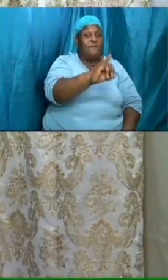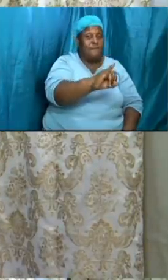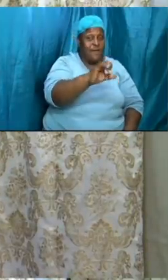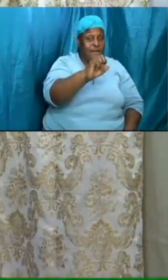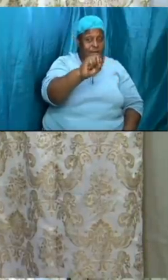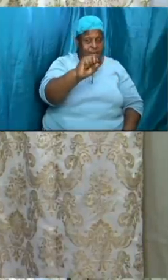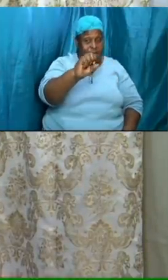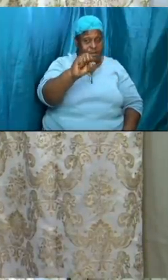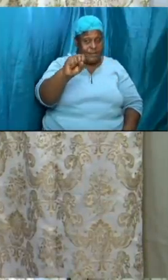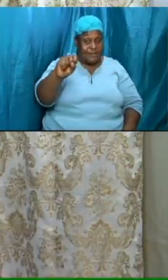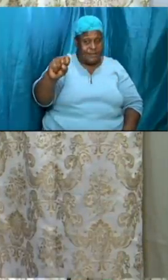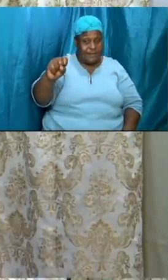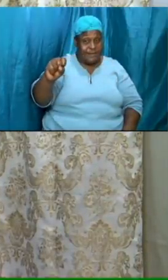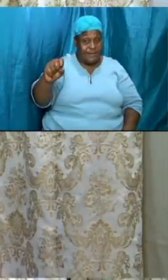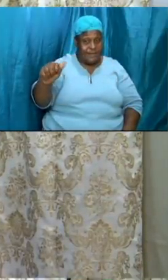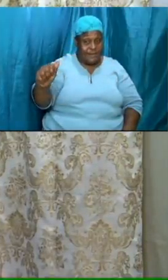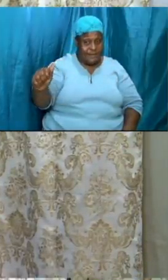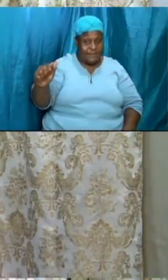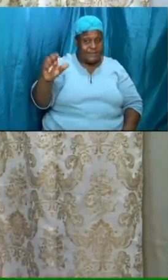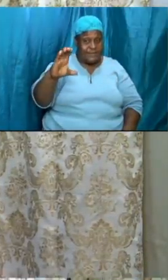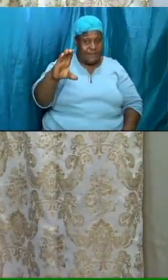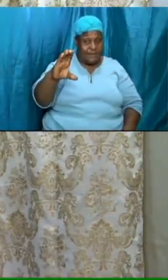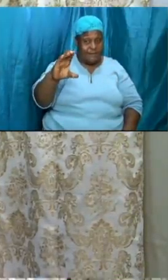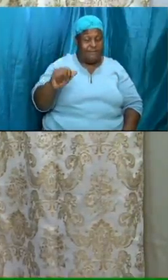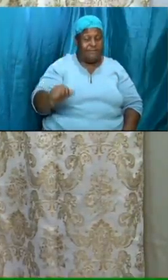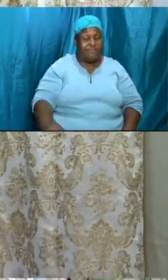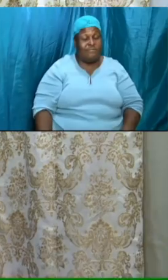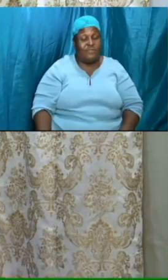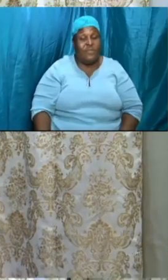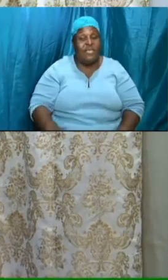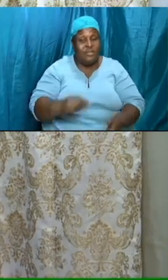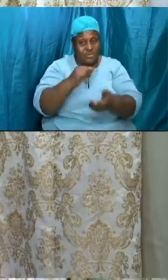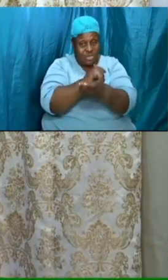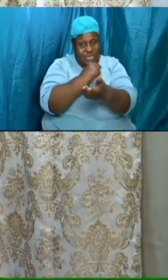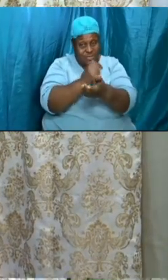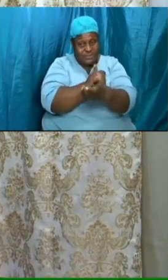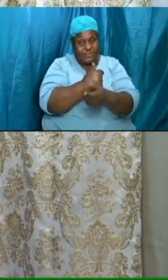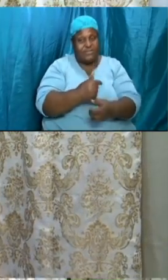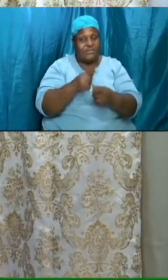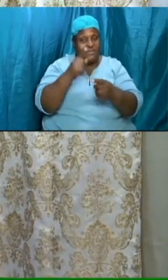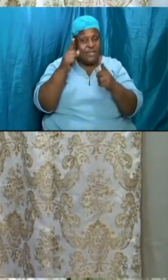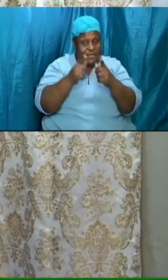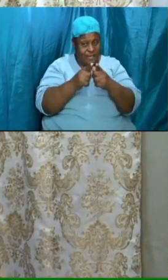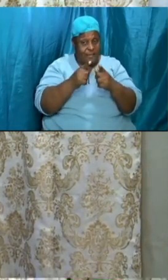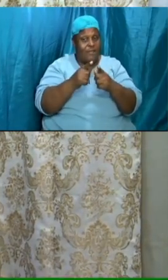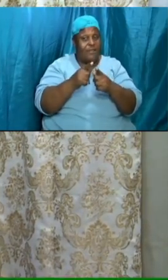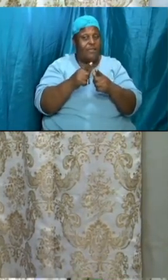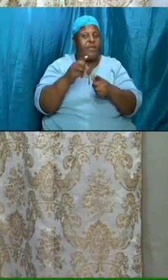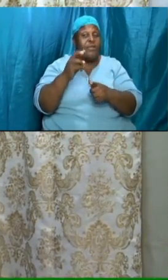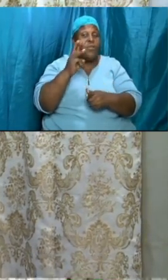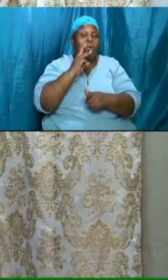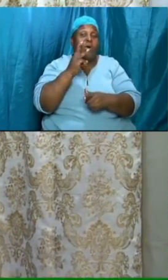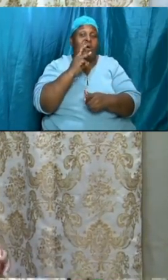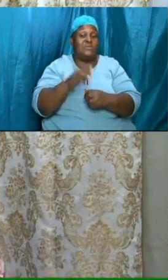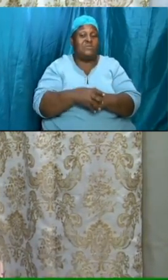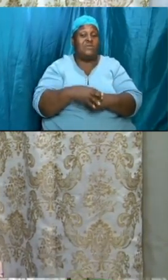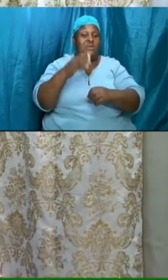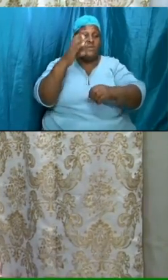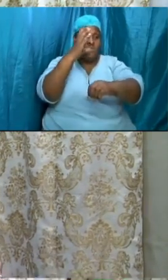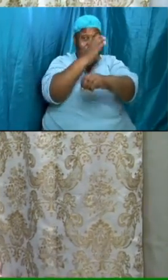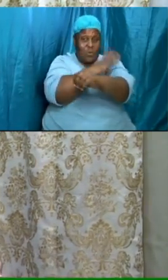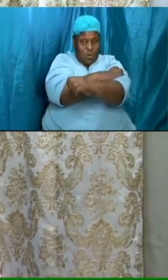verses 14 to 19 write it down and look at it a little water little thing the power of little things